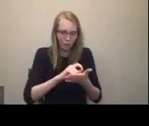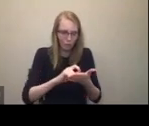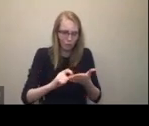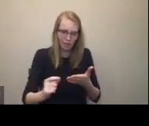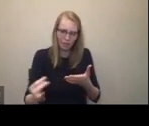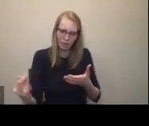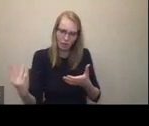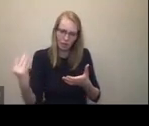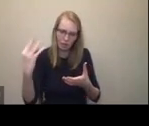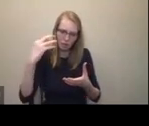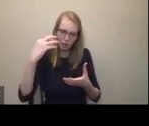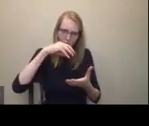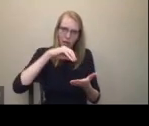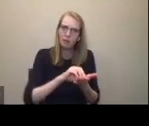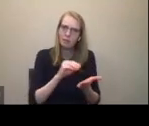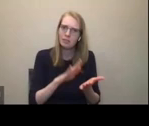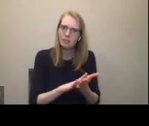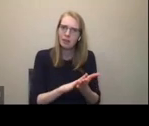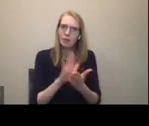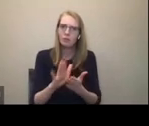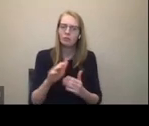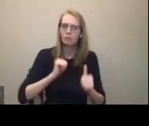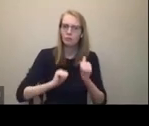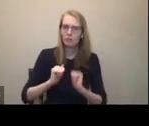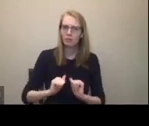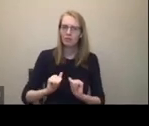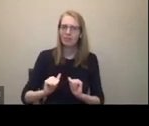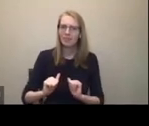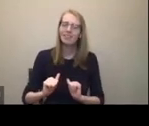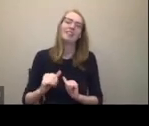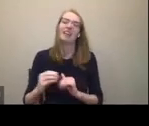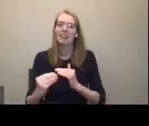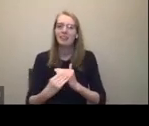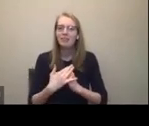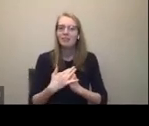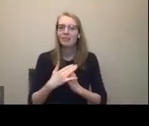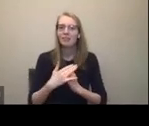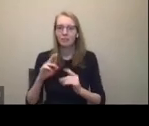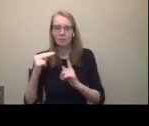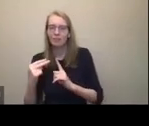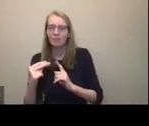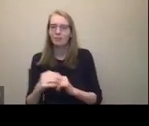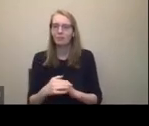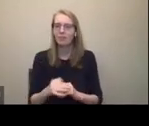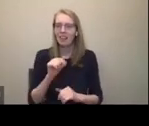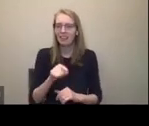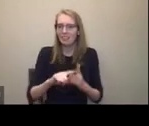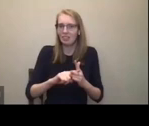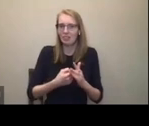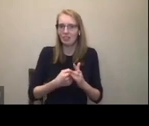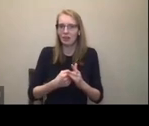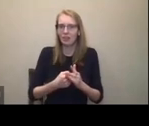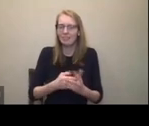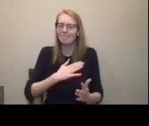your worldview, and it shapes your artistic practice. So first of all, we have this thing called the charitable model, and this quote comes from the Jerry